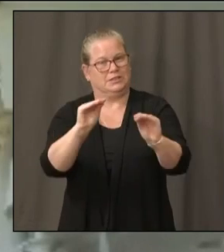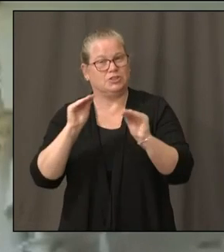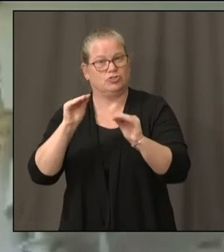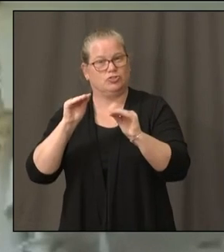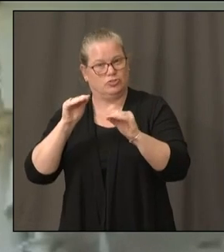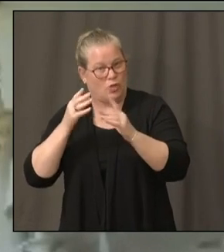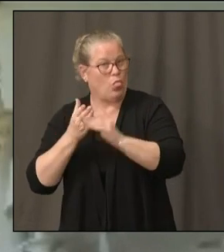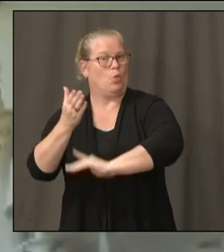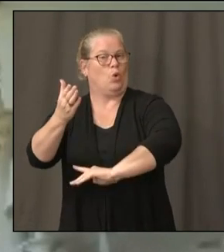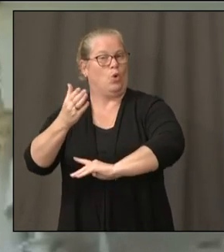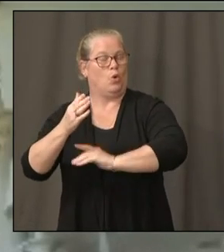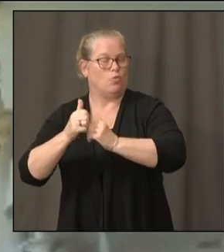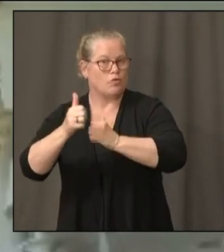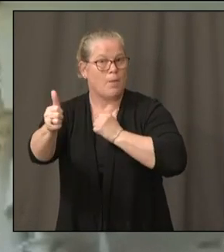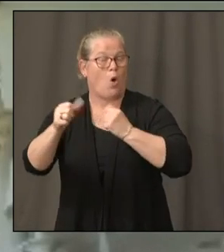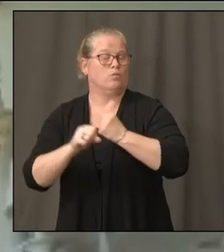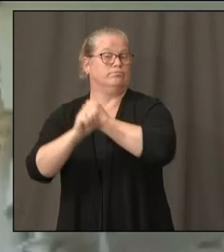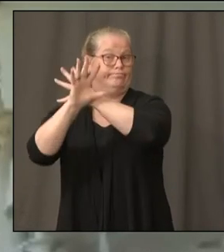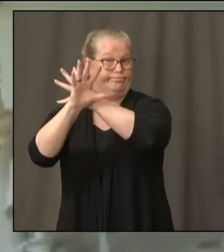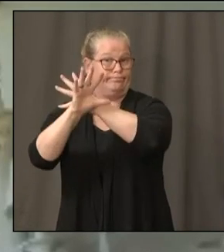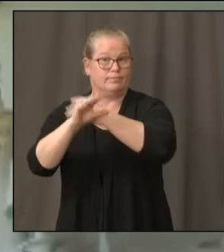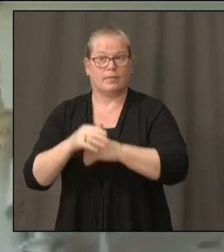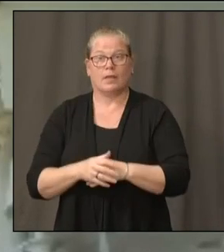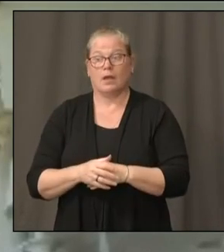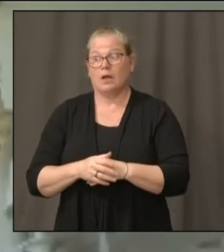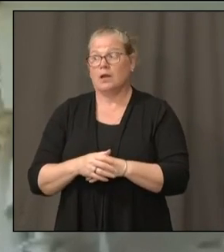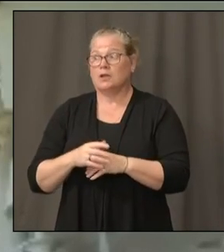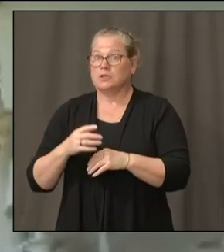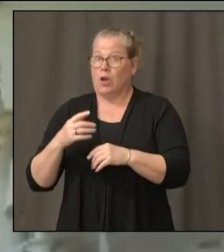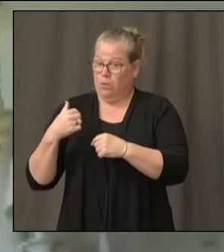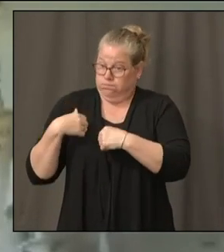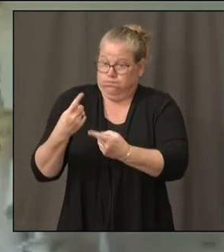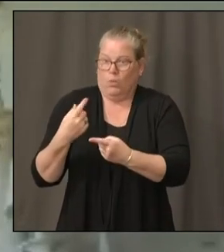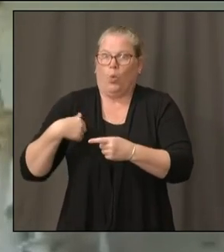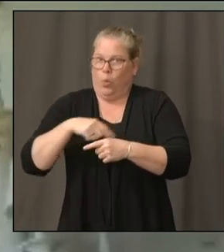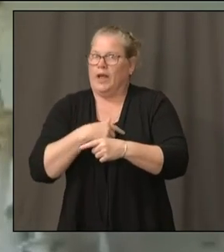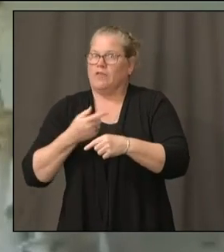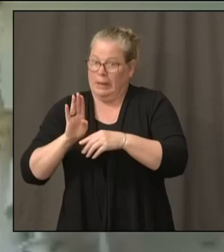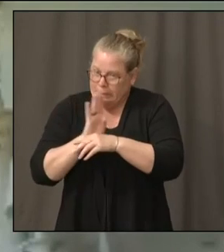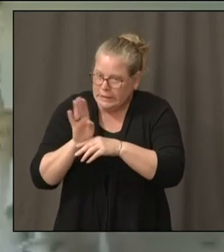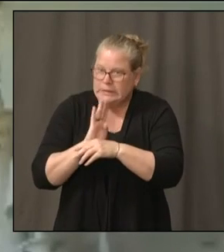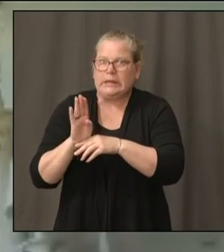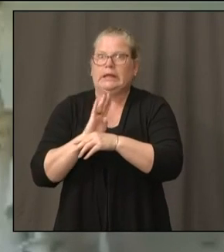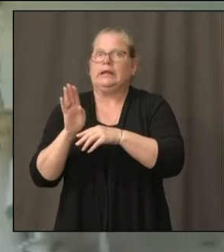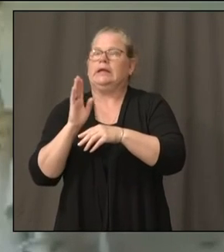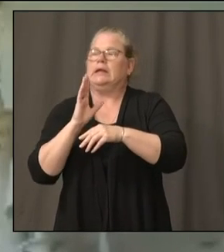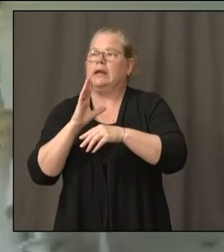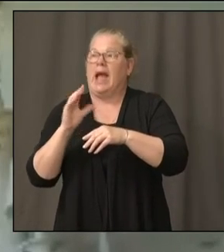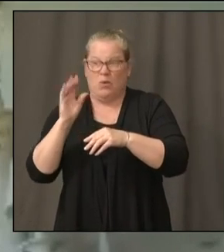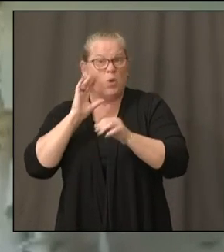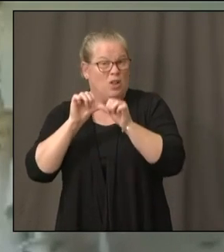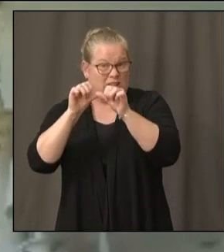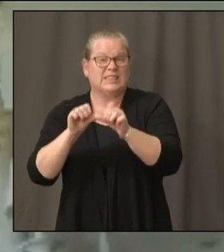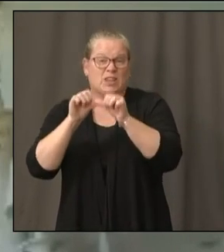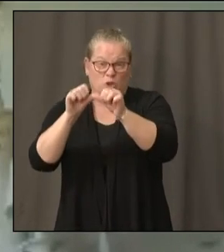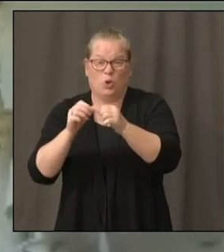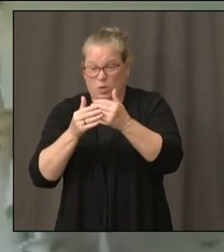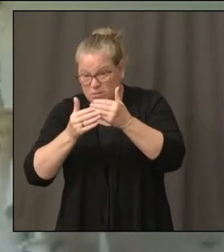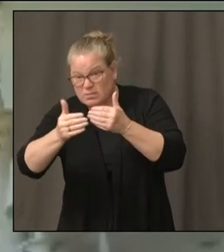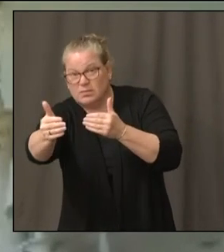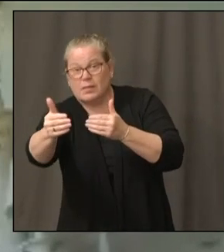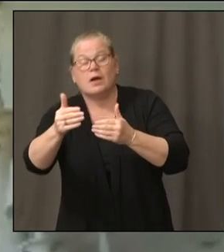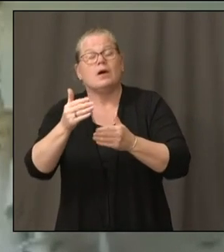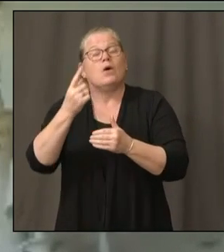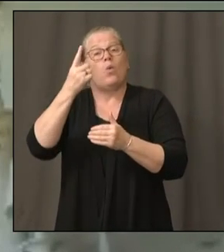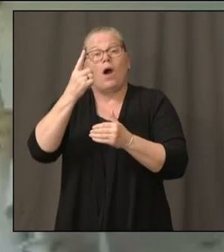What is difficult, and I just want to be very honest, is there's ambiguity